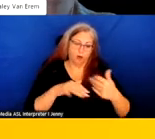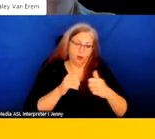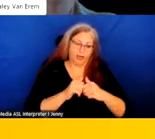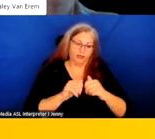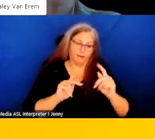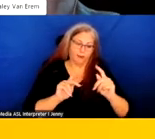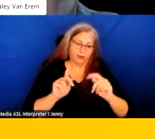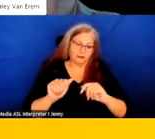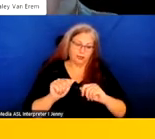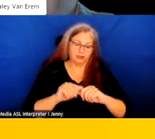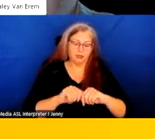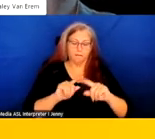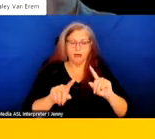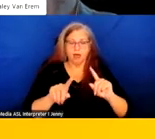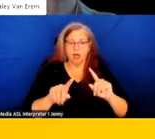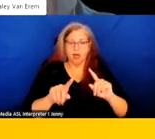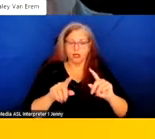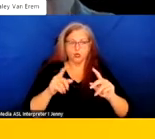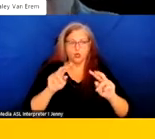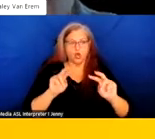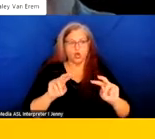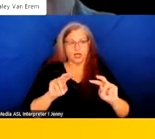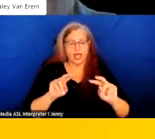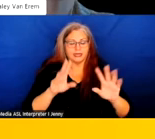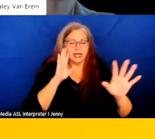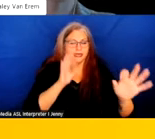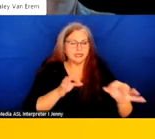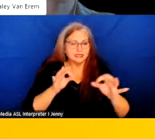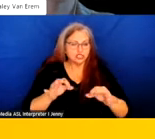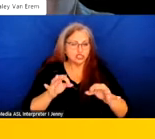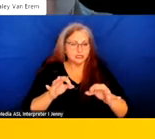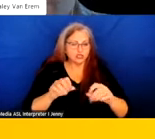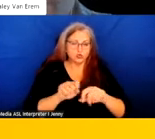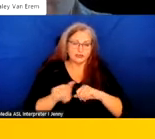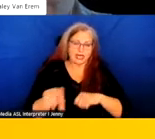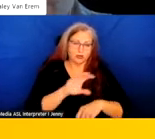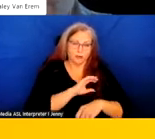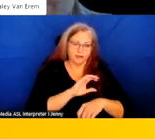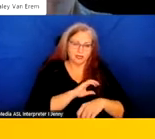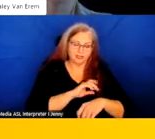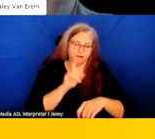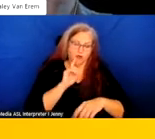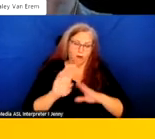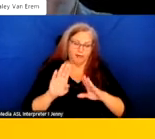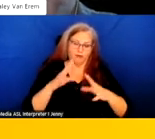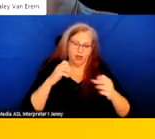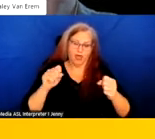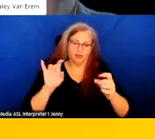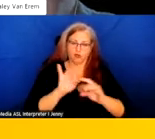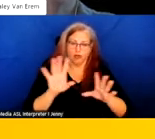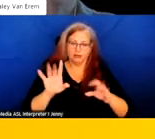disabilities, but also looking at the decisions to deploy policing services to behavioral health crisis in those cities.